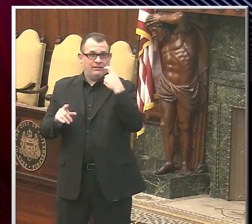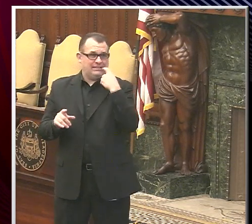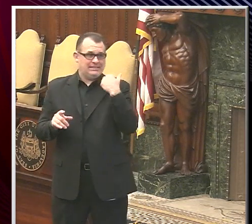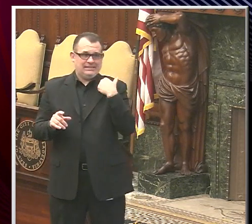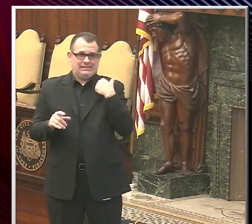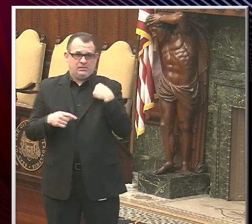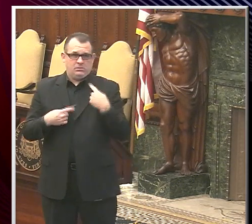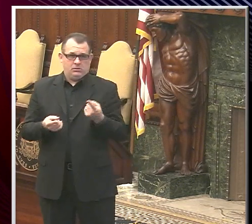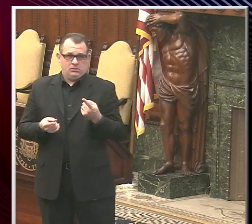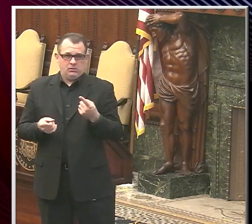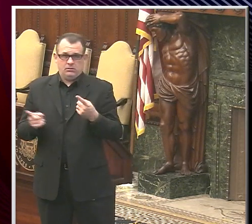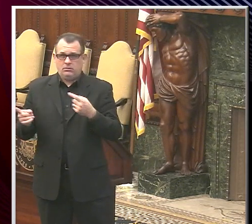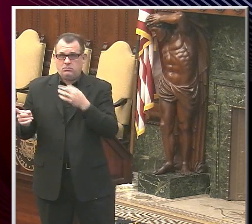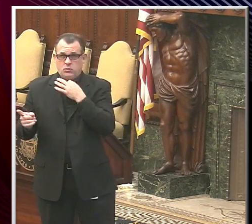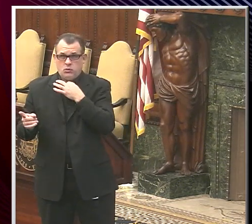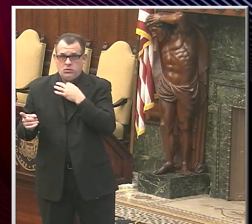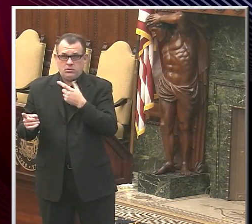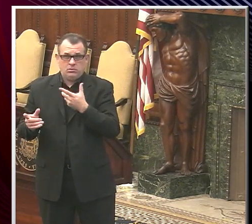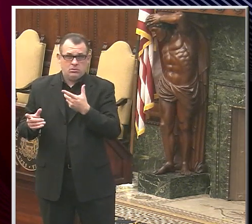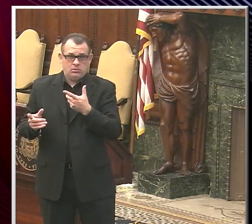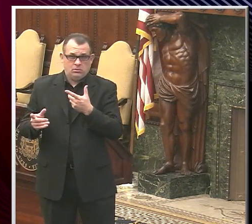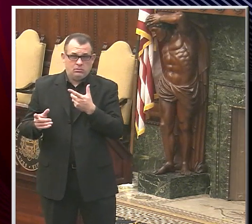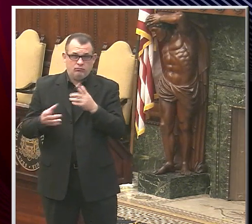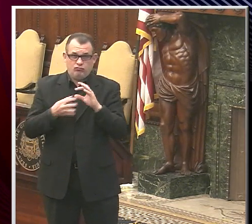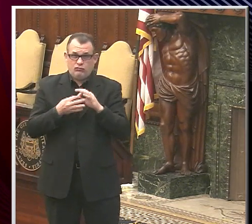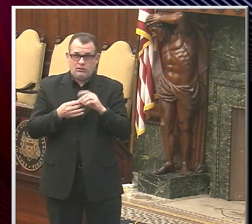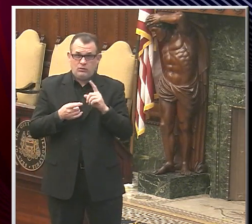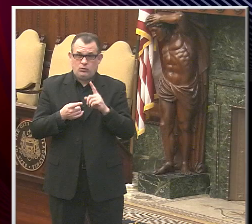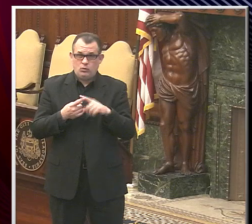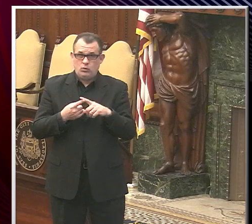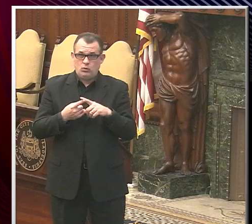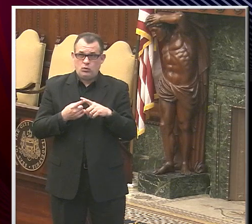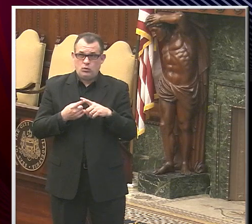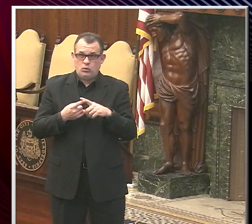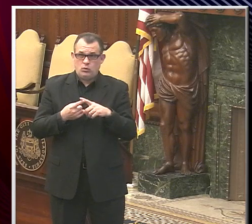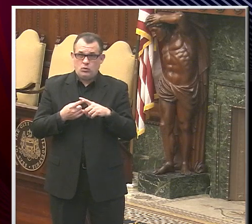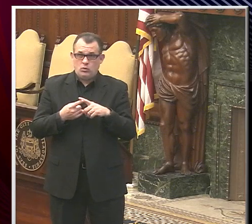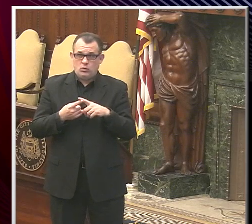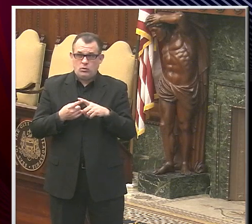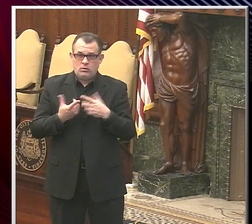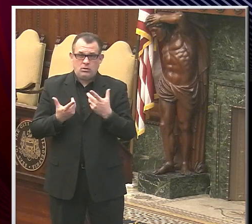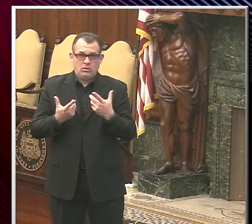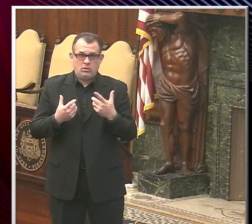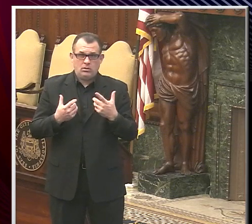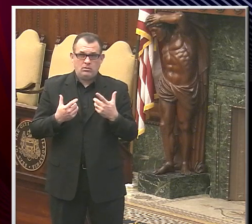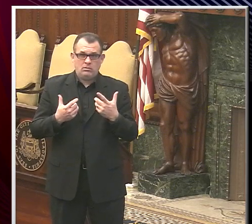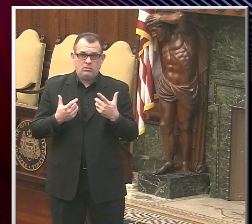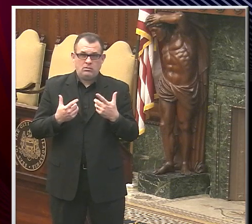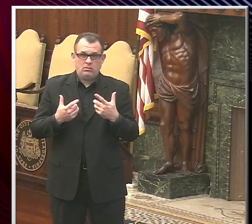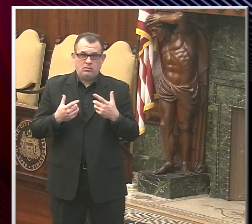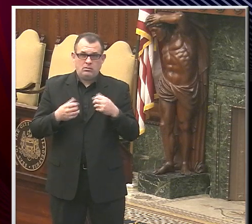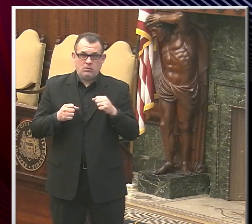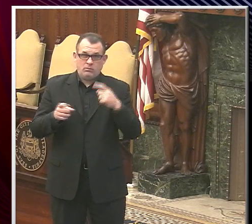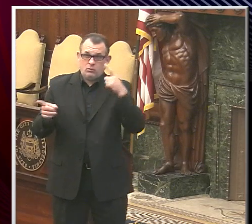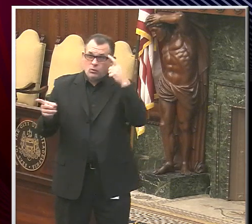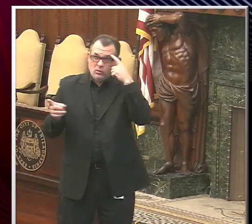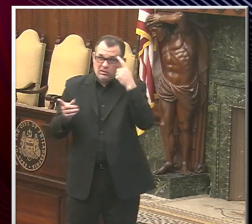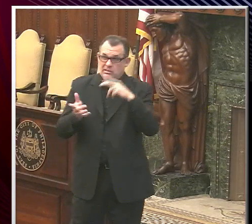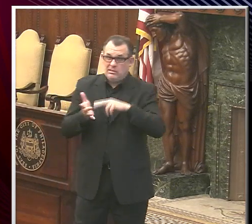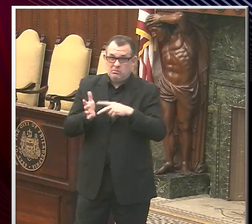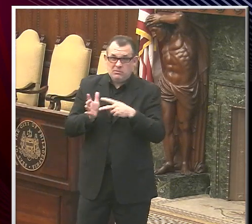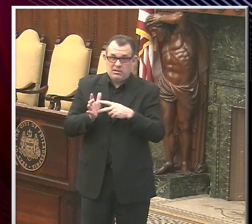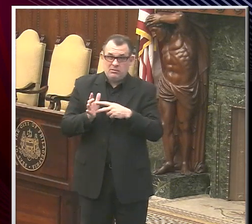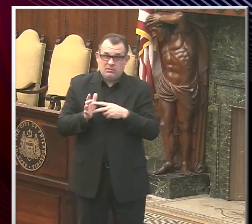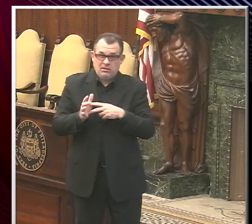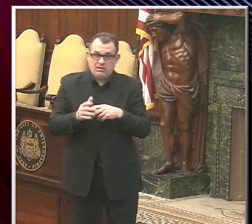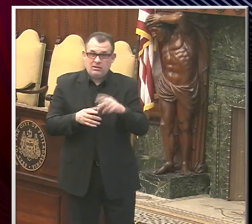curious if you, as it relates to the potential presence of the variant, if you think that necessarily means that the variant is